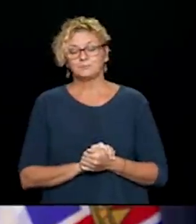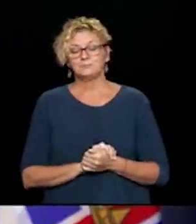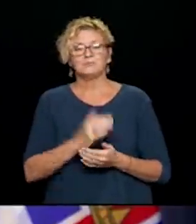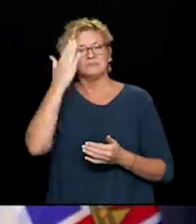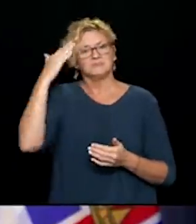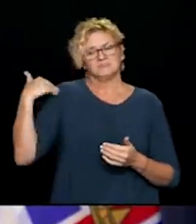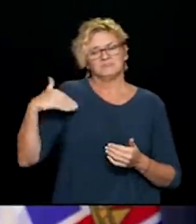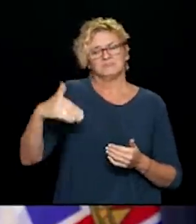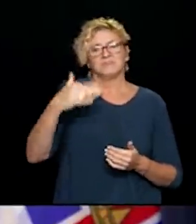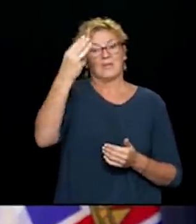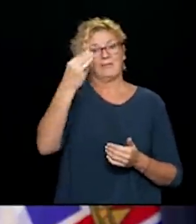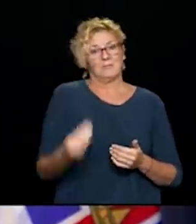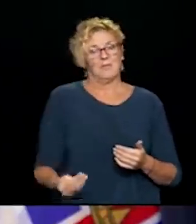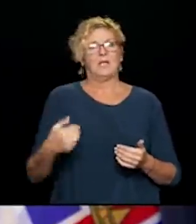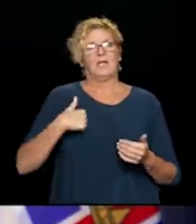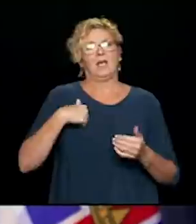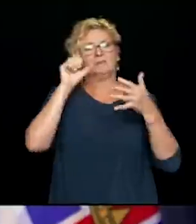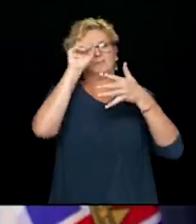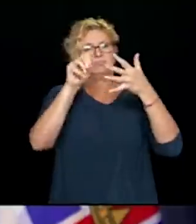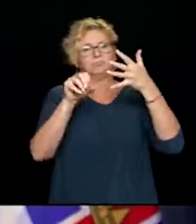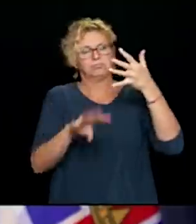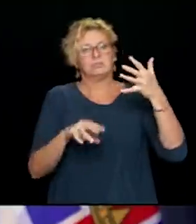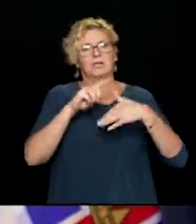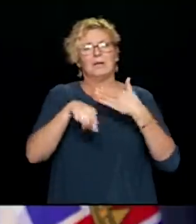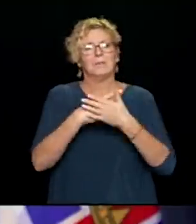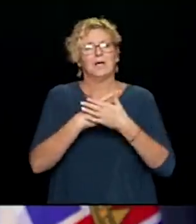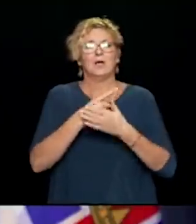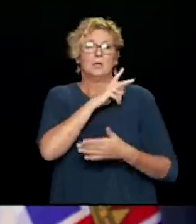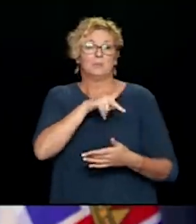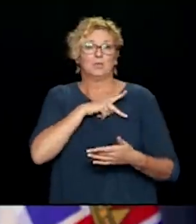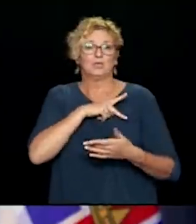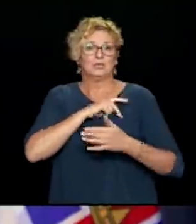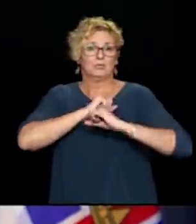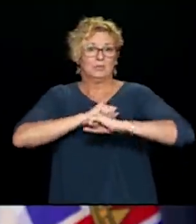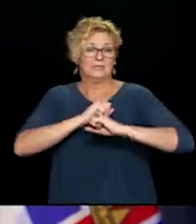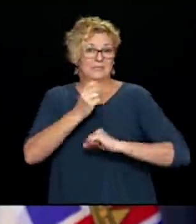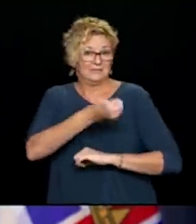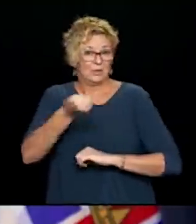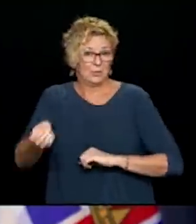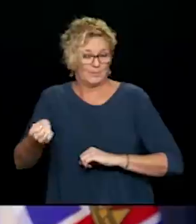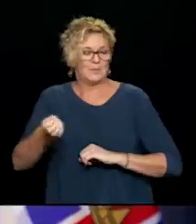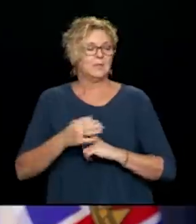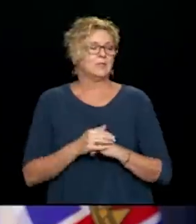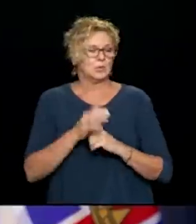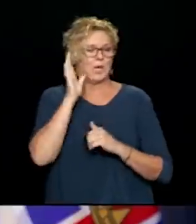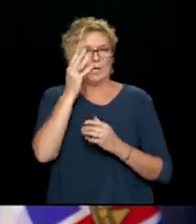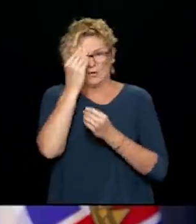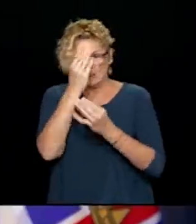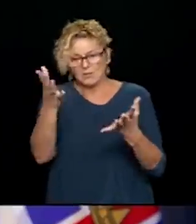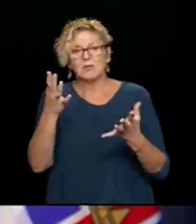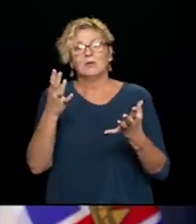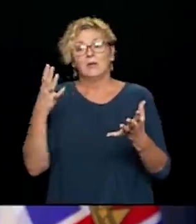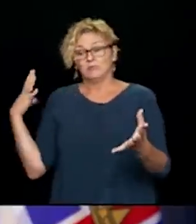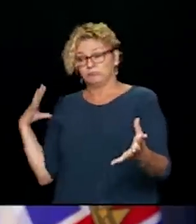in BC. Every Monday, will provide an update on PPE. And so as